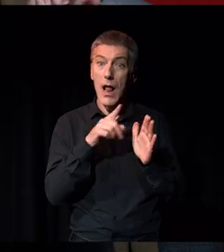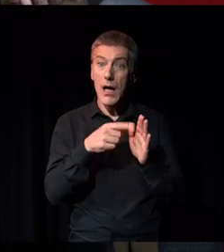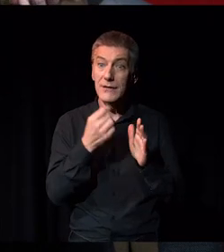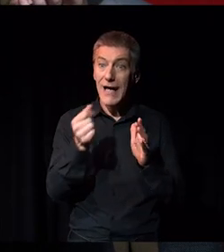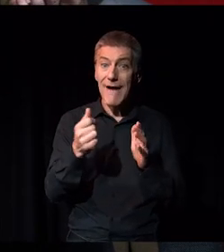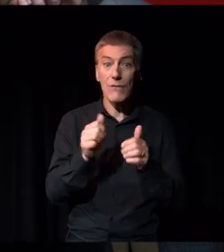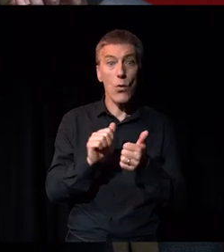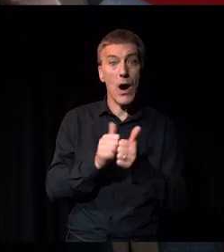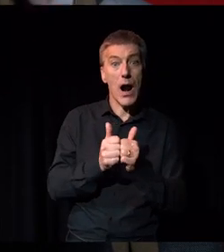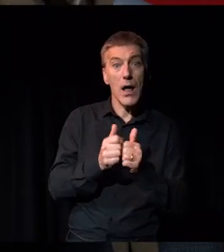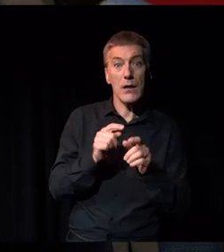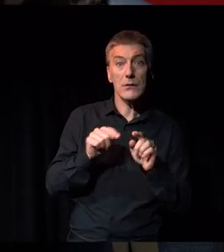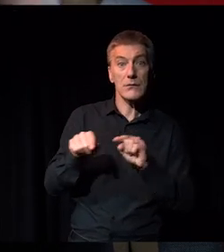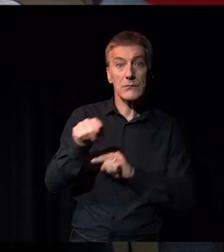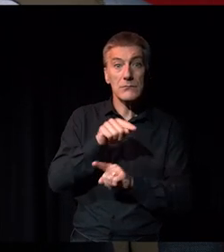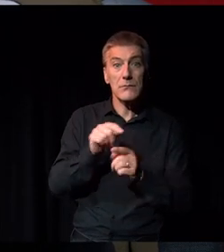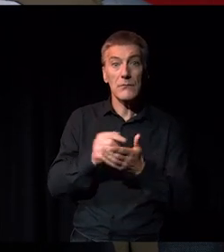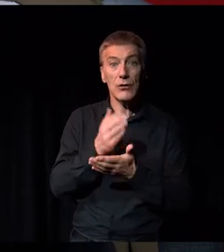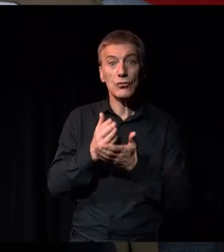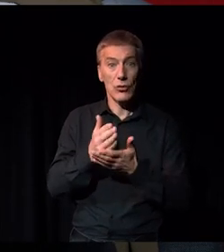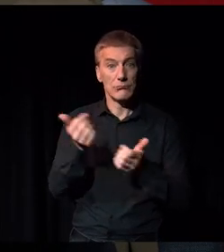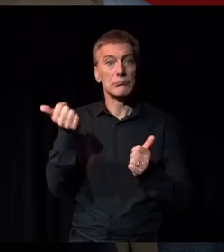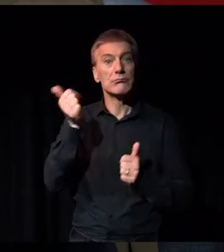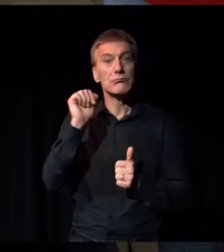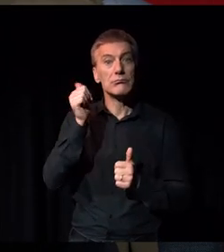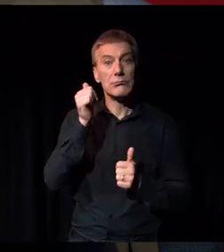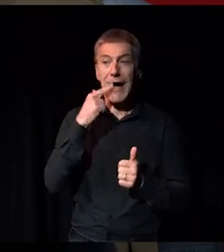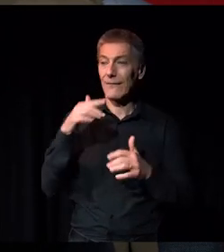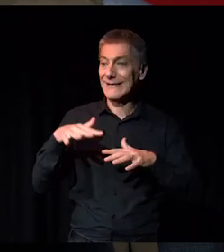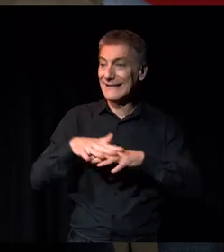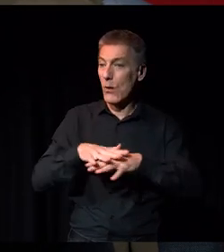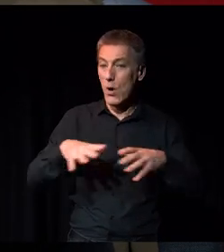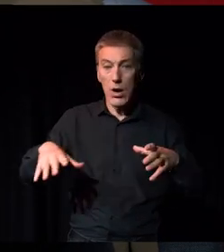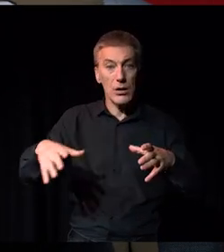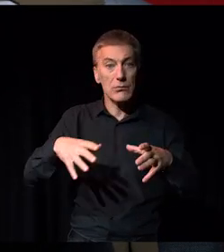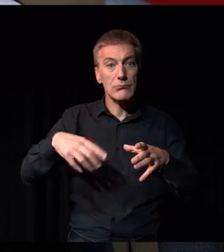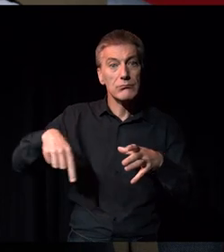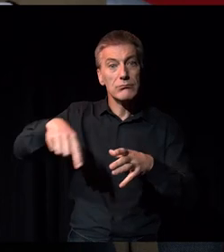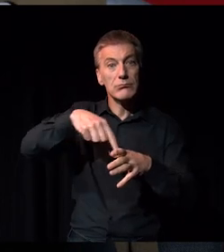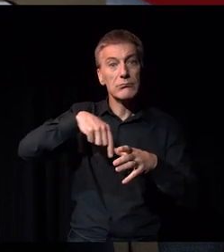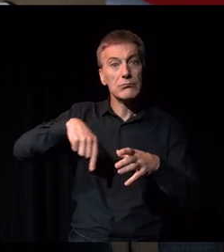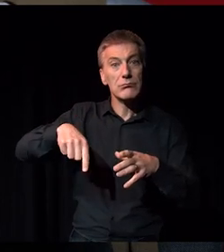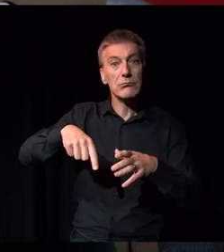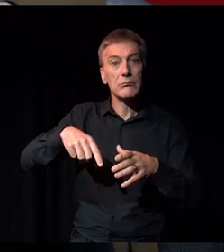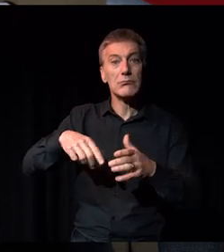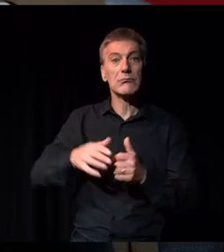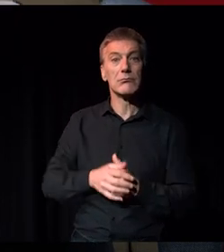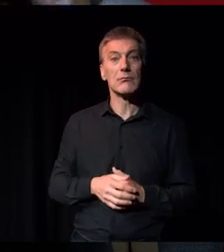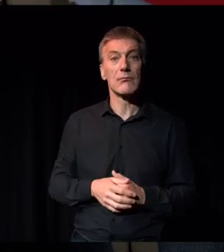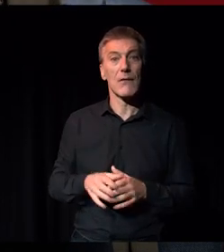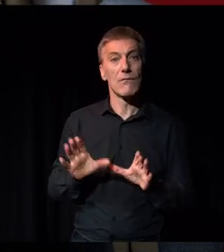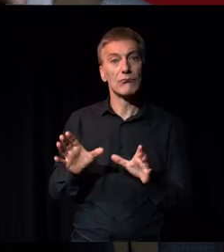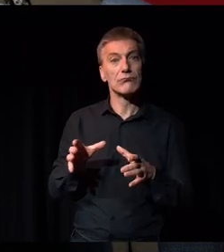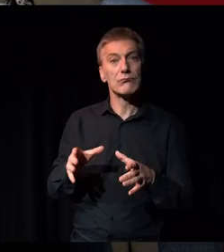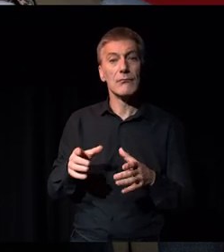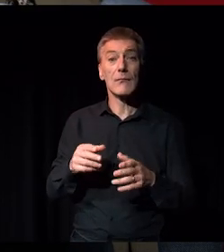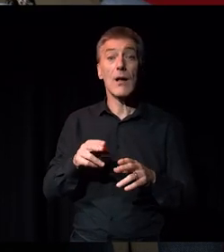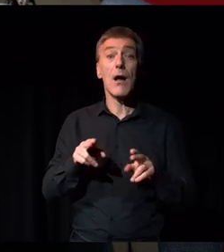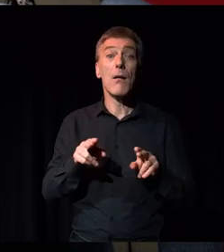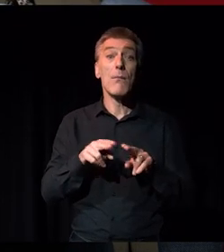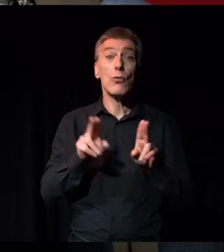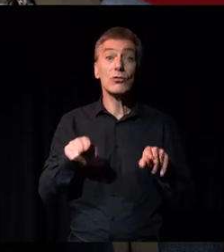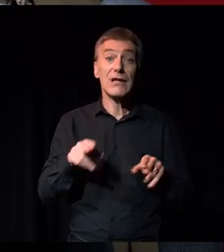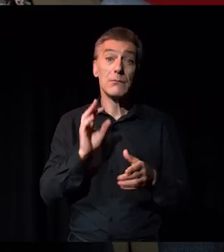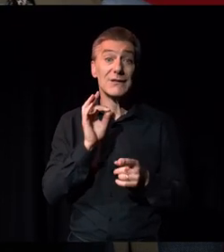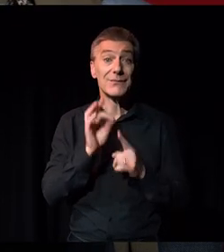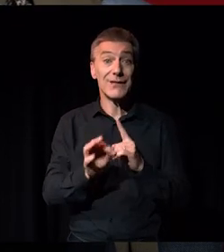allies in that organisation so they know they've got a network and a community around them? And if we're thinking about museums specifically,